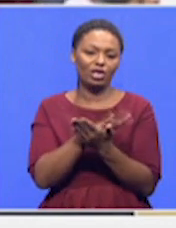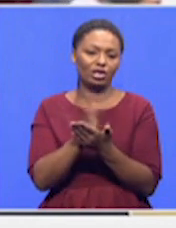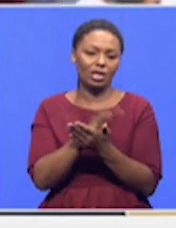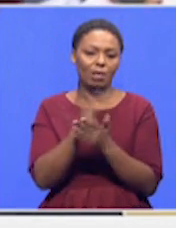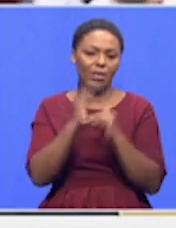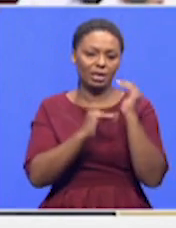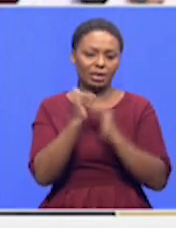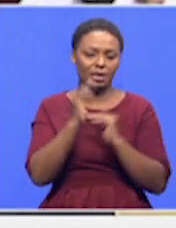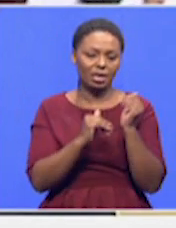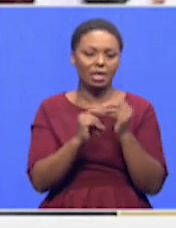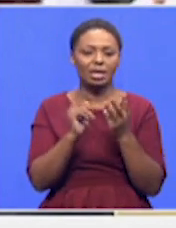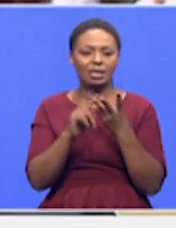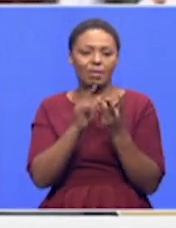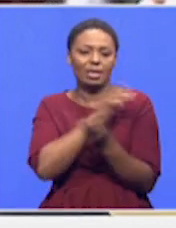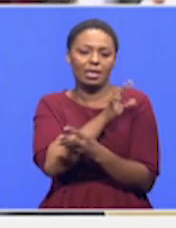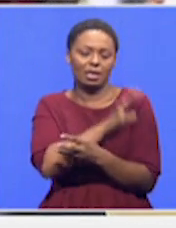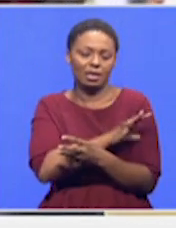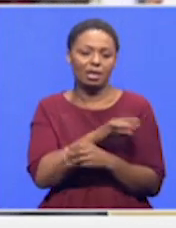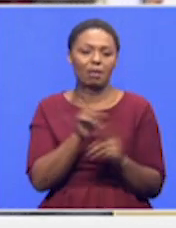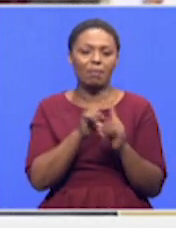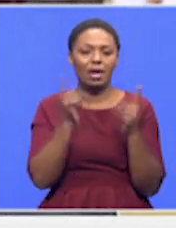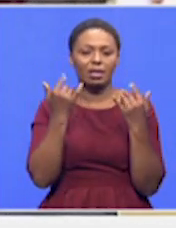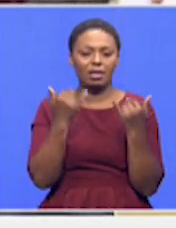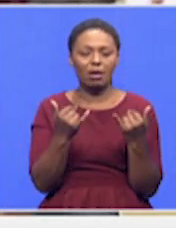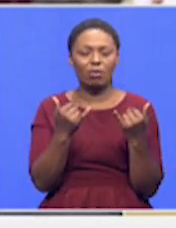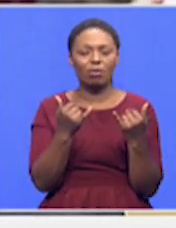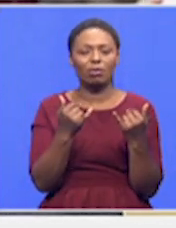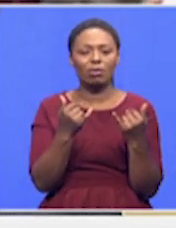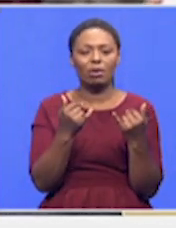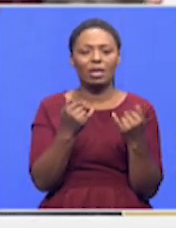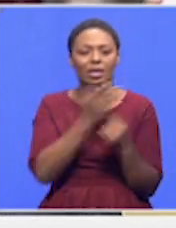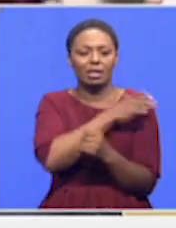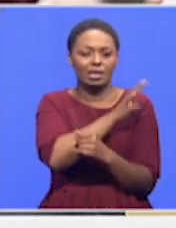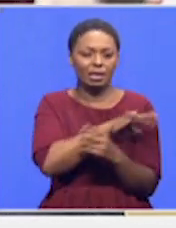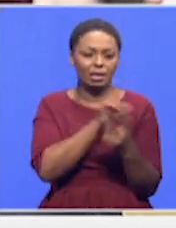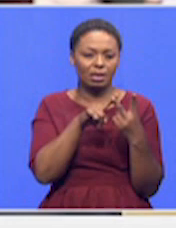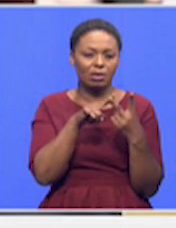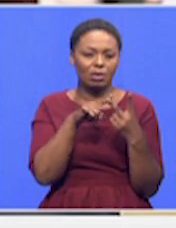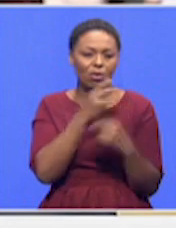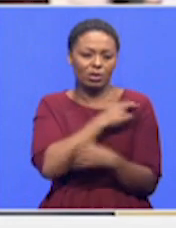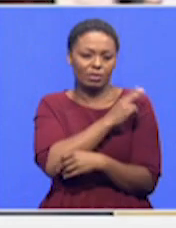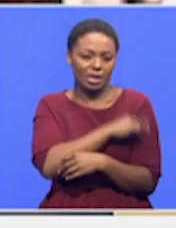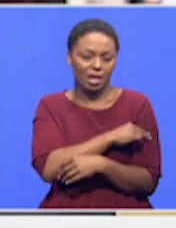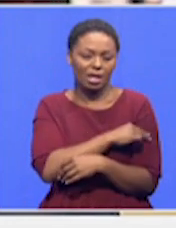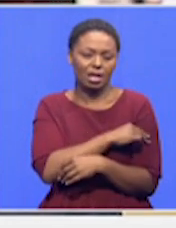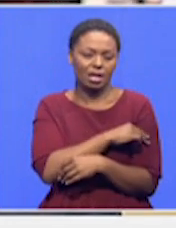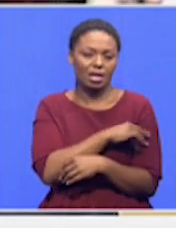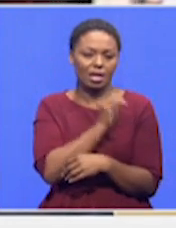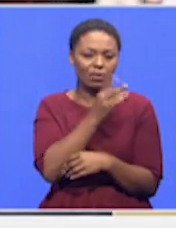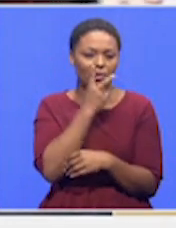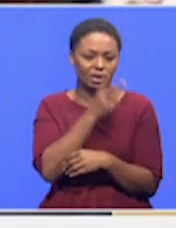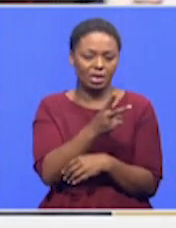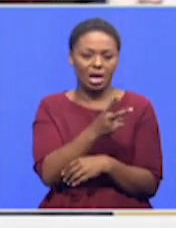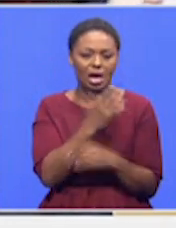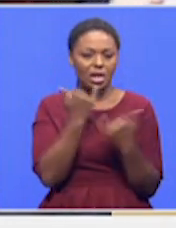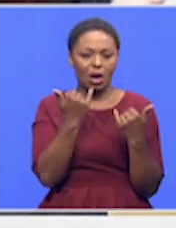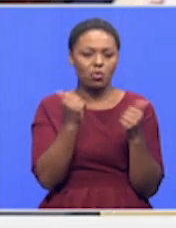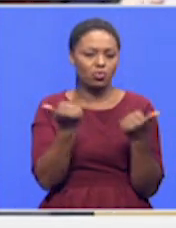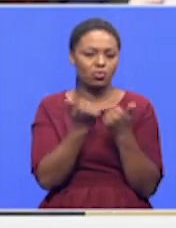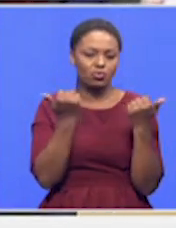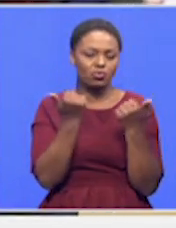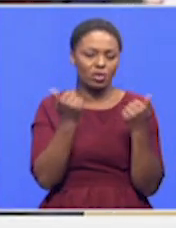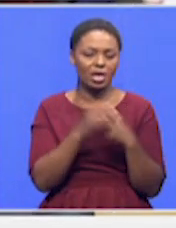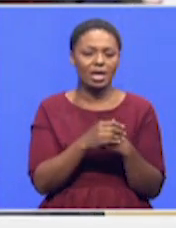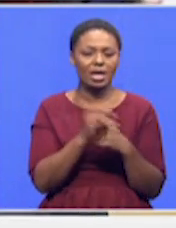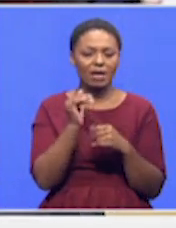But if you look at the proximity of the clinic and the hospital, the hospital augments the clinic. So if they can't get